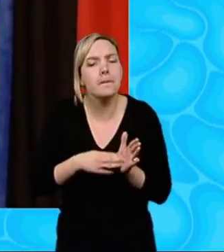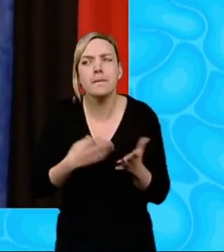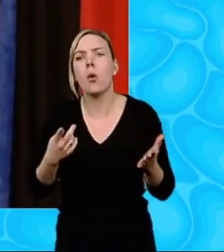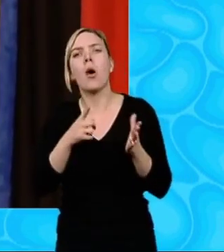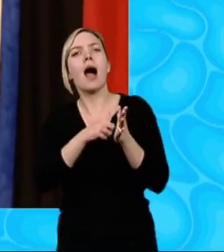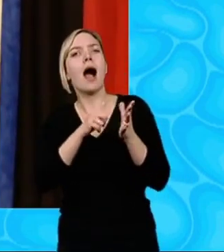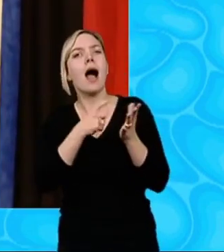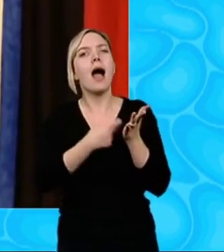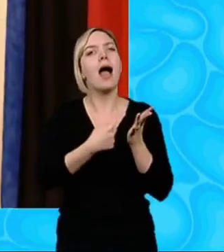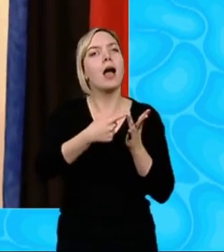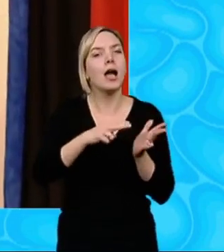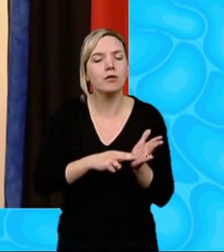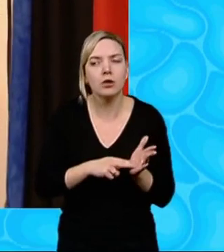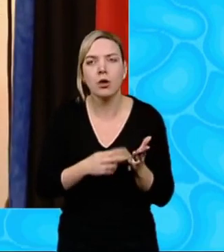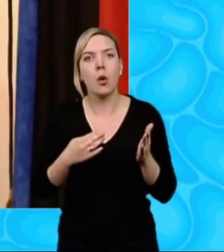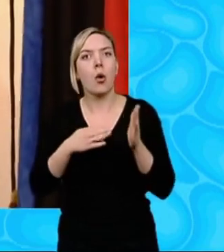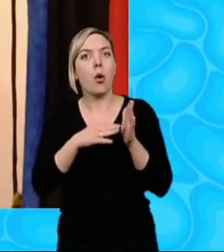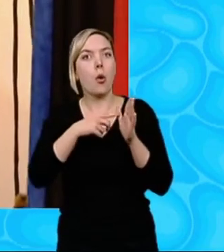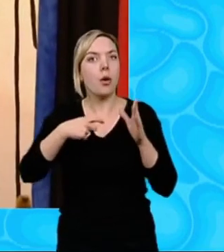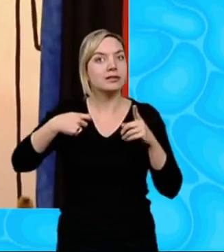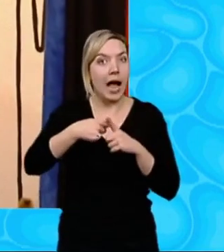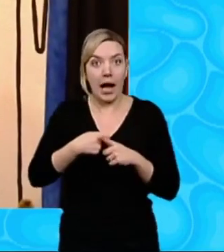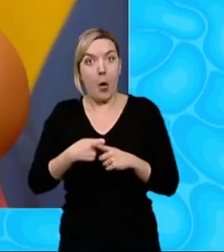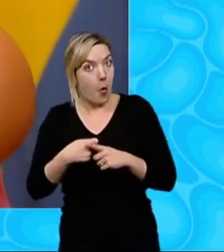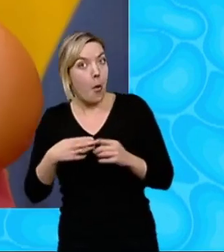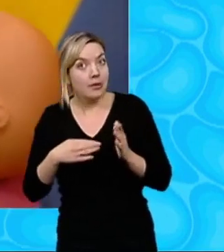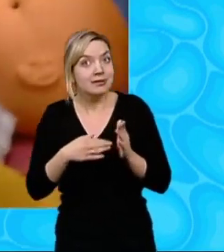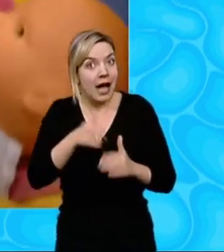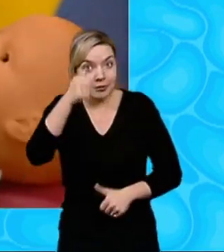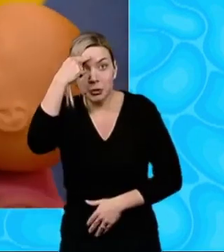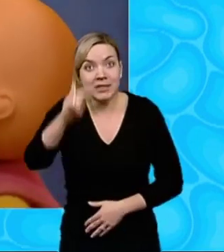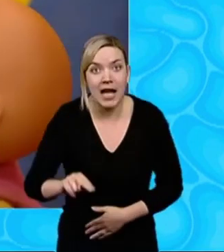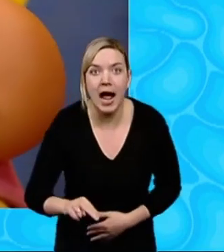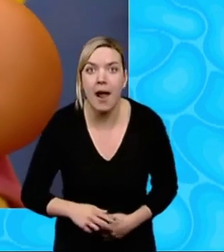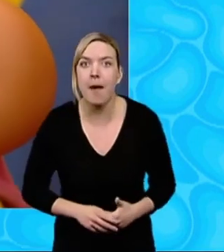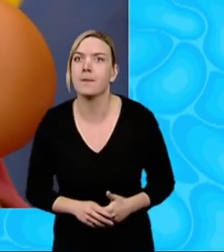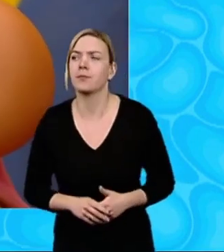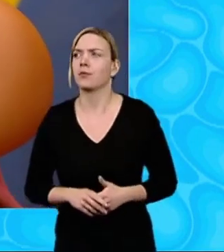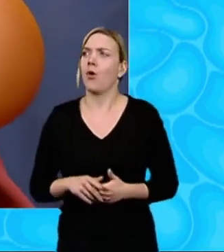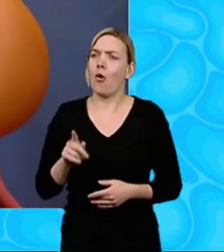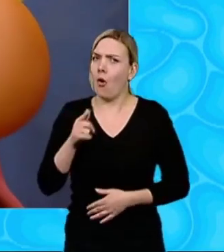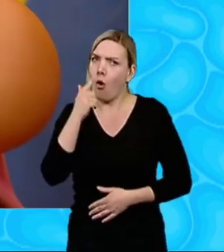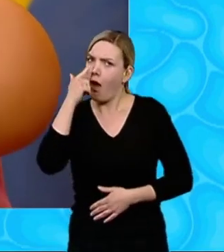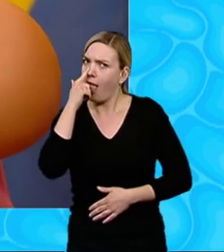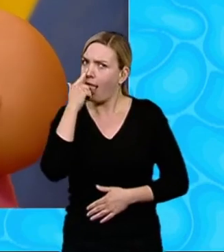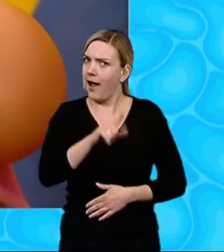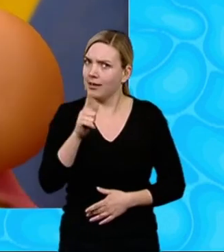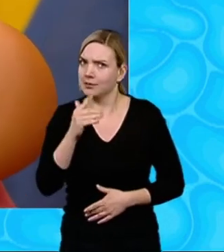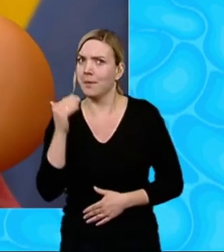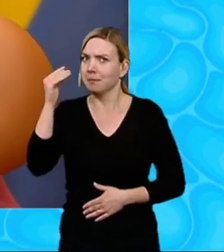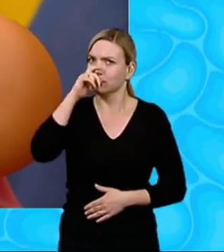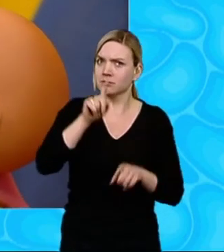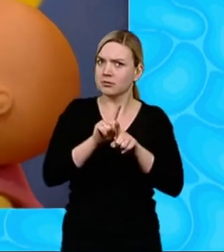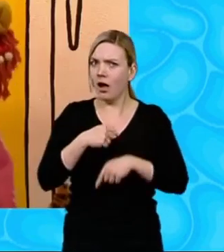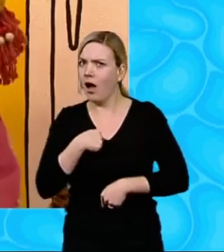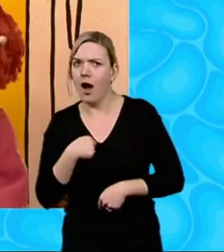or Zach? Oh, Zach's a good name Oh, you're so lucky to have a big sister like me